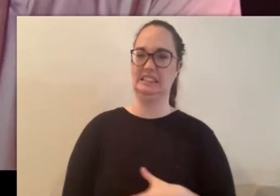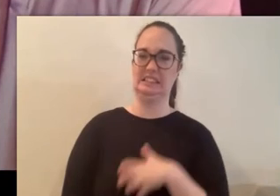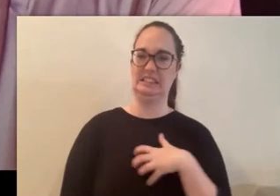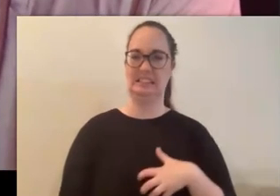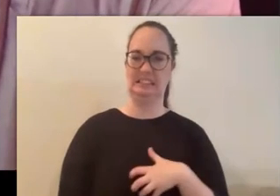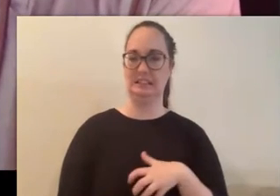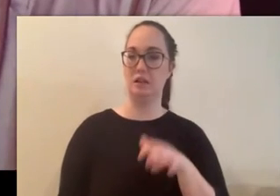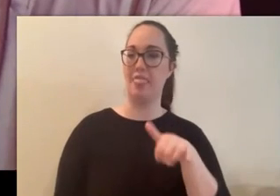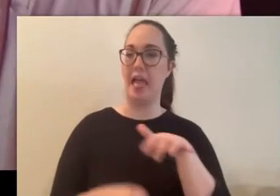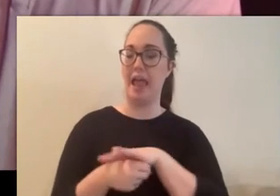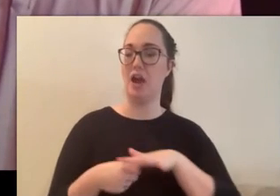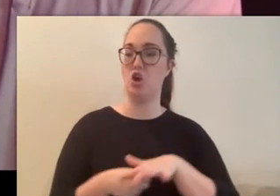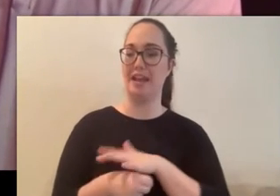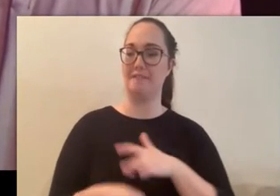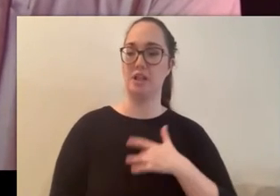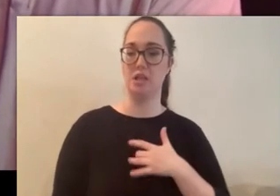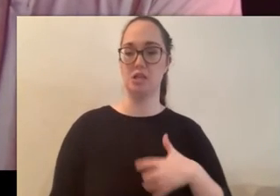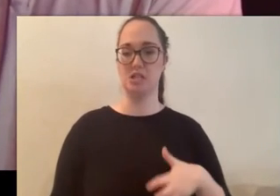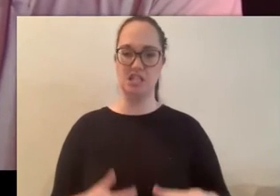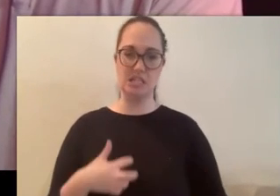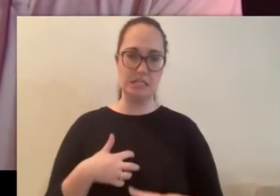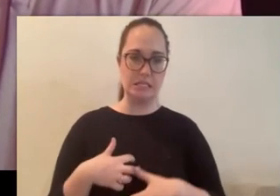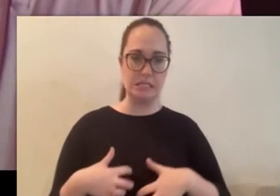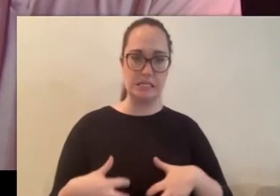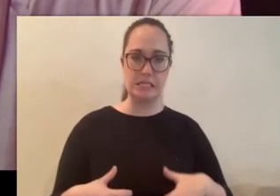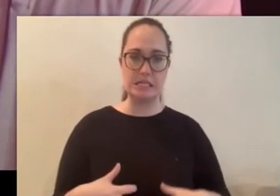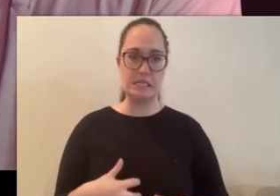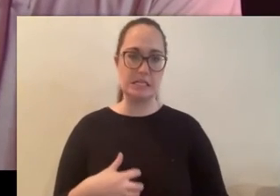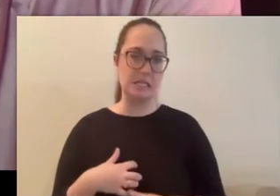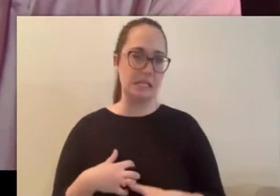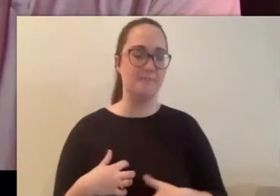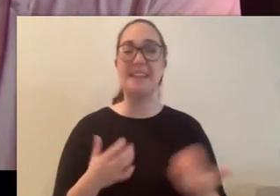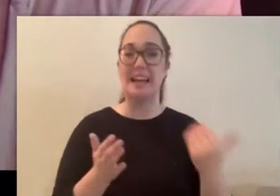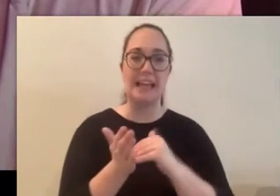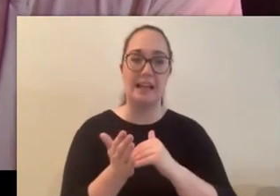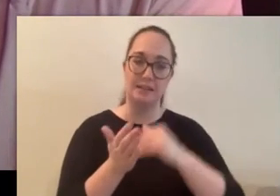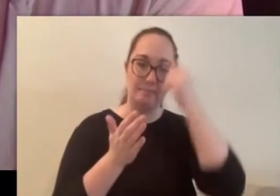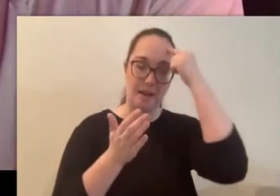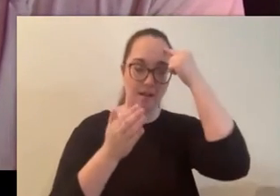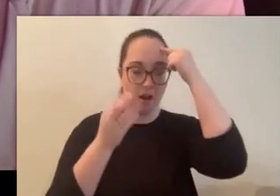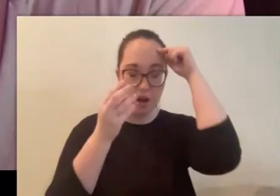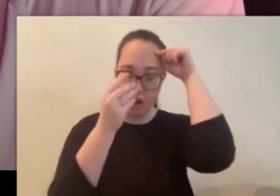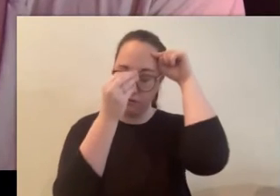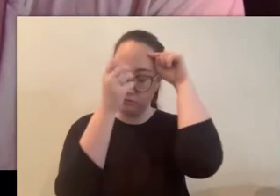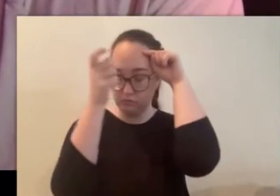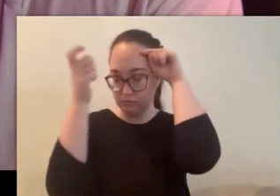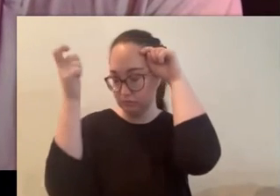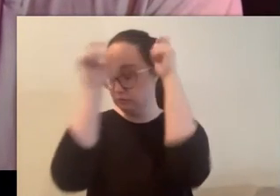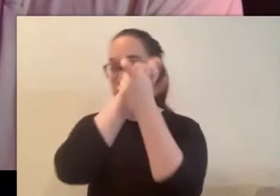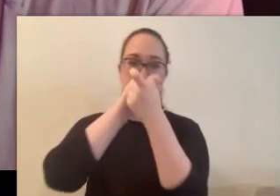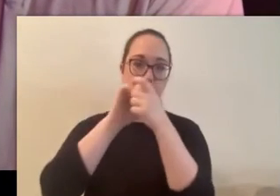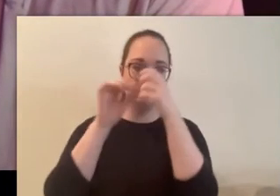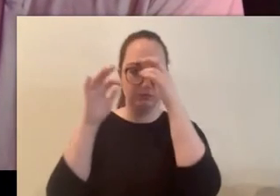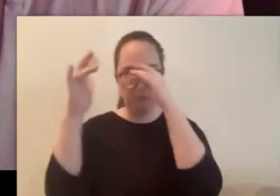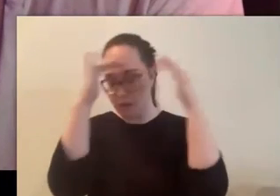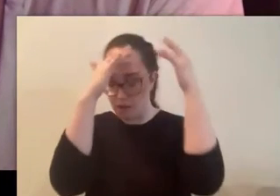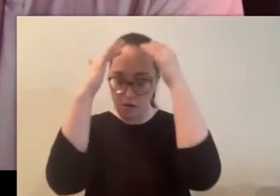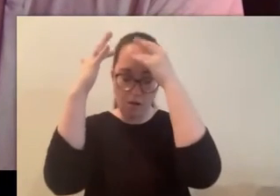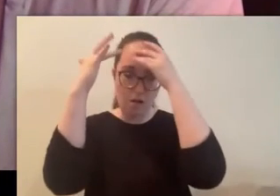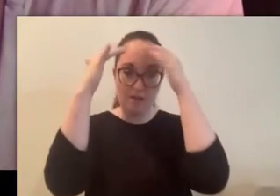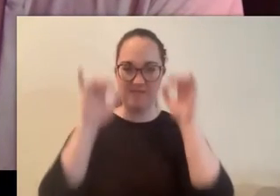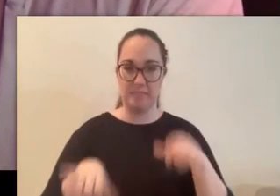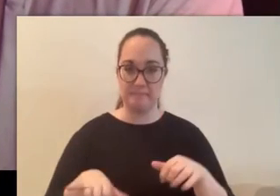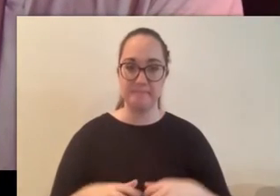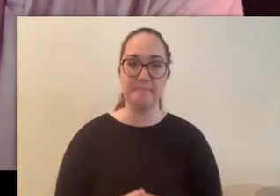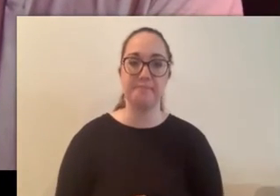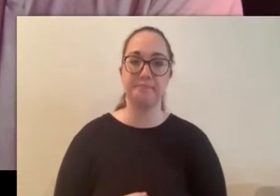and then that whole thing like hits uh it's just and it plays again it's playing with your mind yeah i picked up my